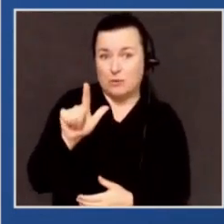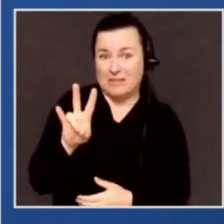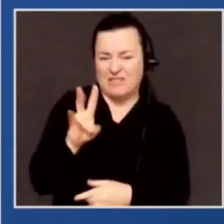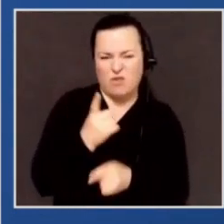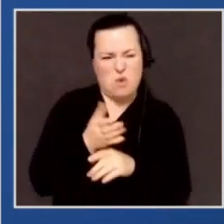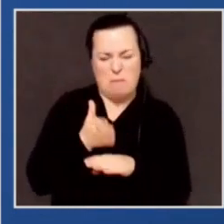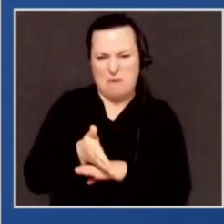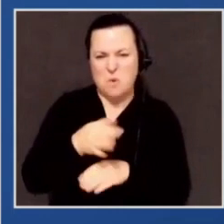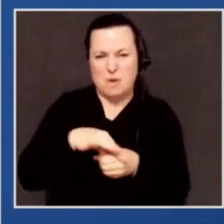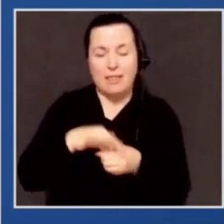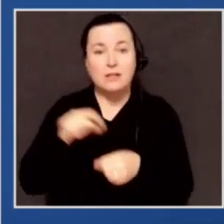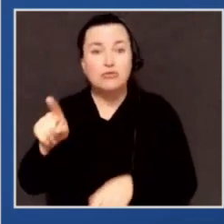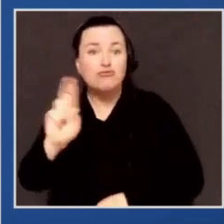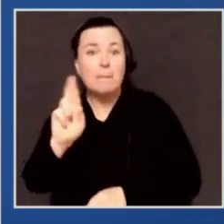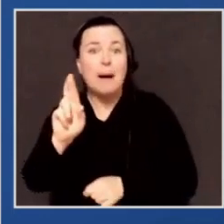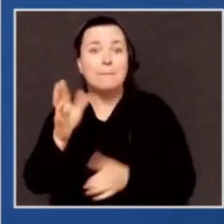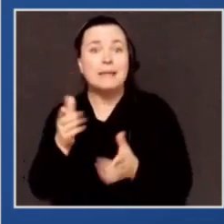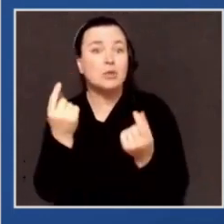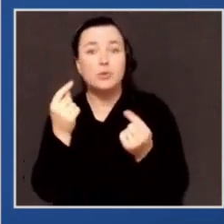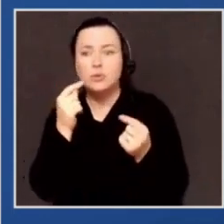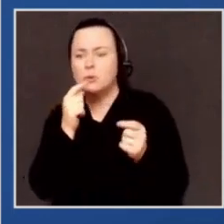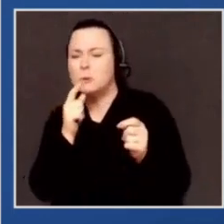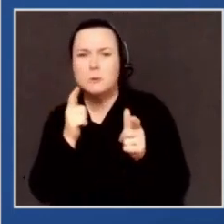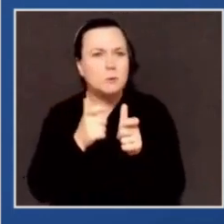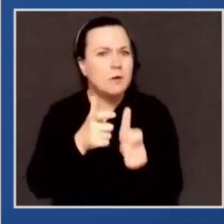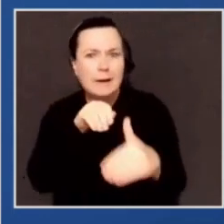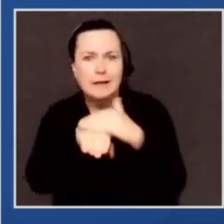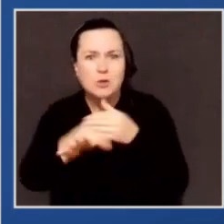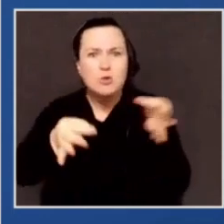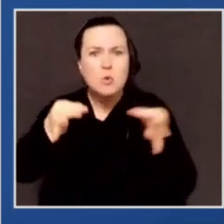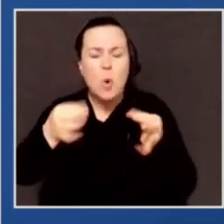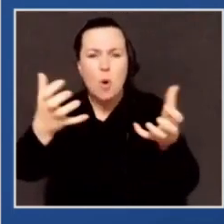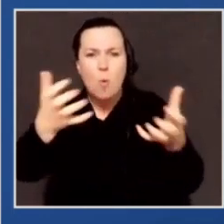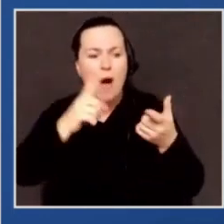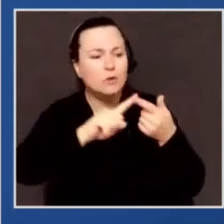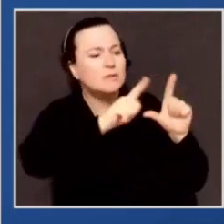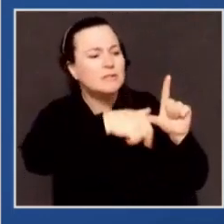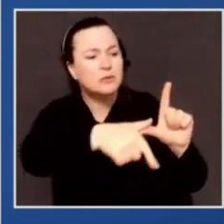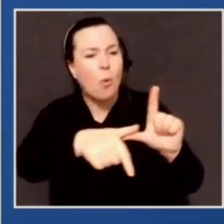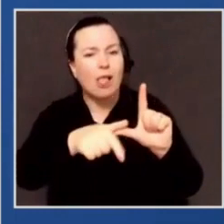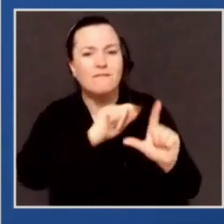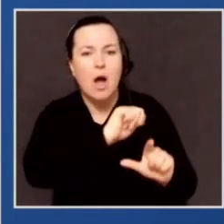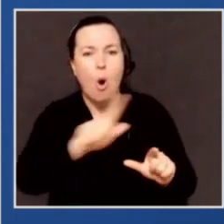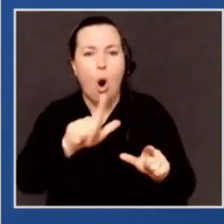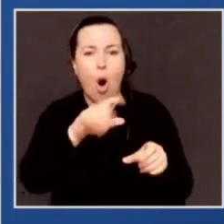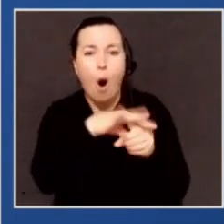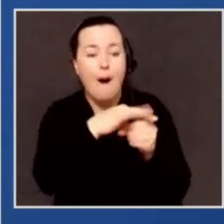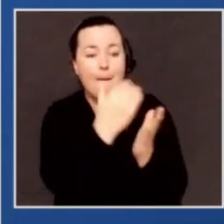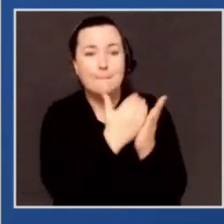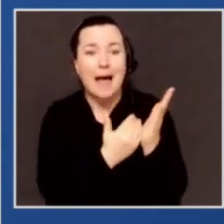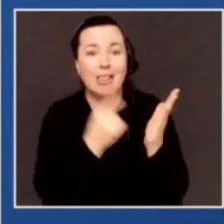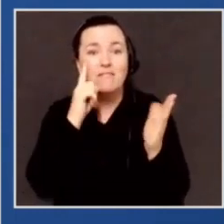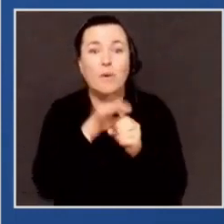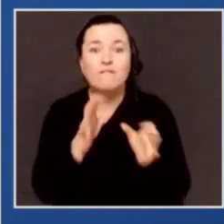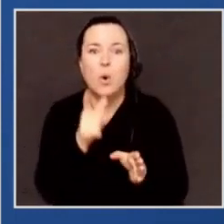election, the Republicans ran into court to attempt to disqualify ballots cast by voters who had had to stand